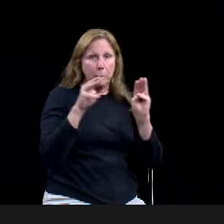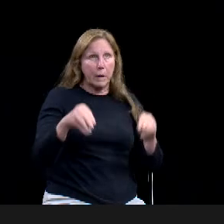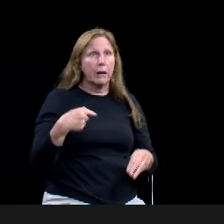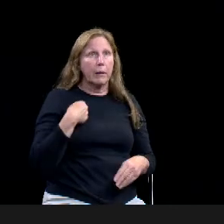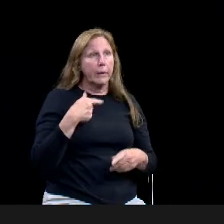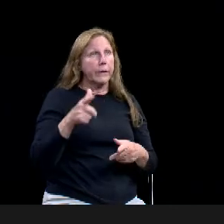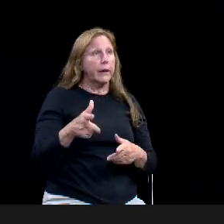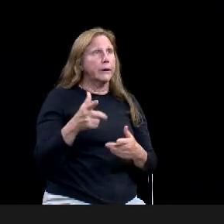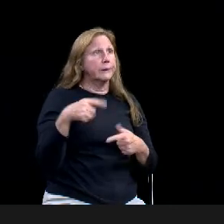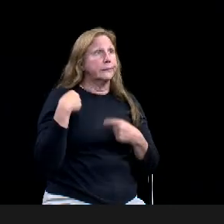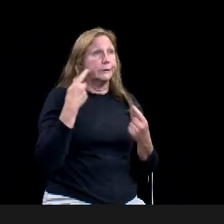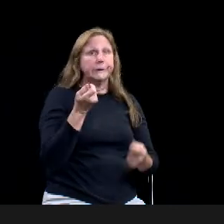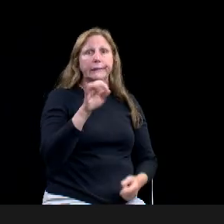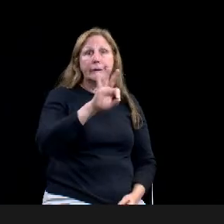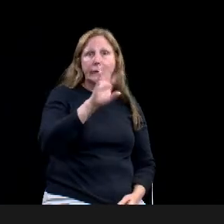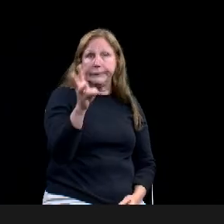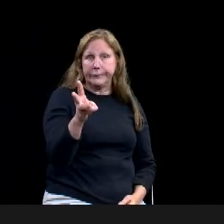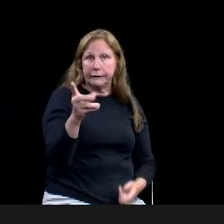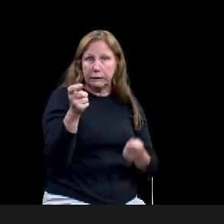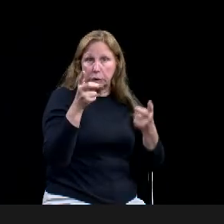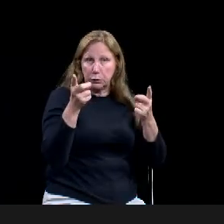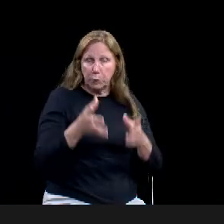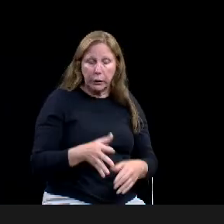on a, uh,